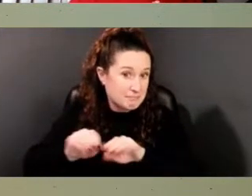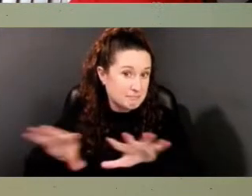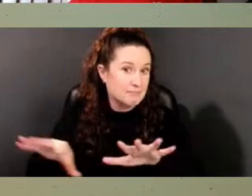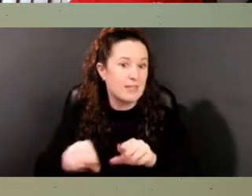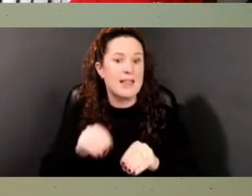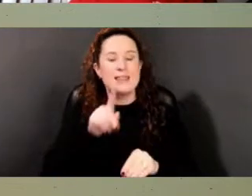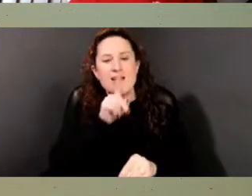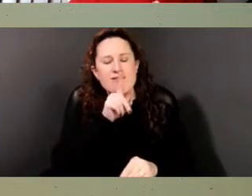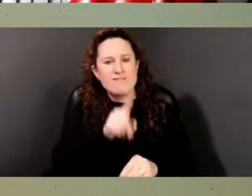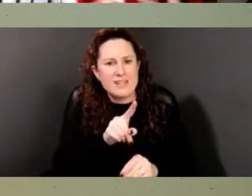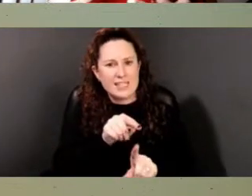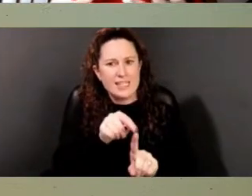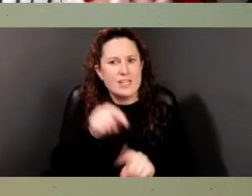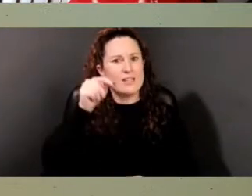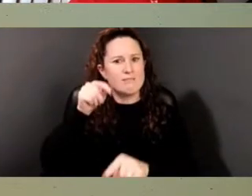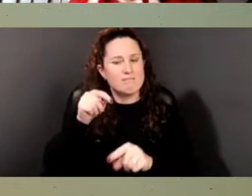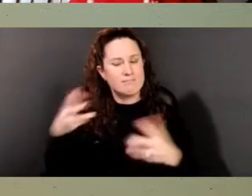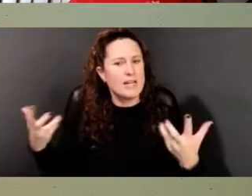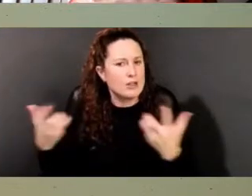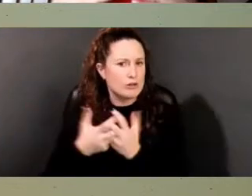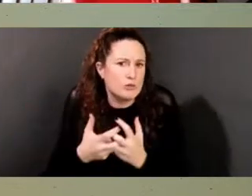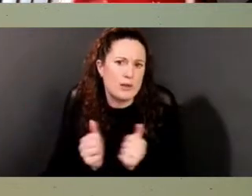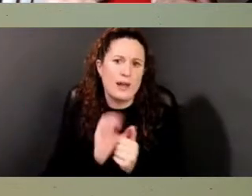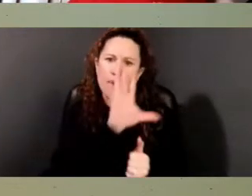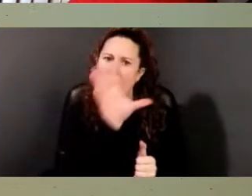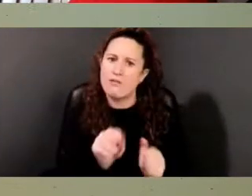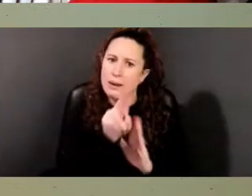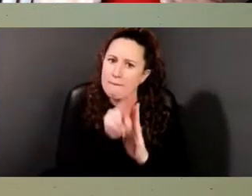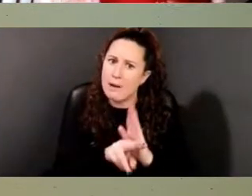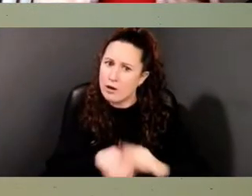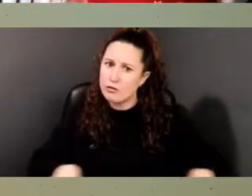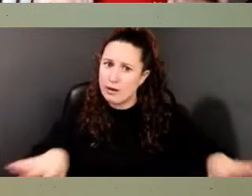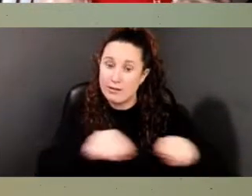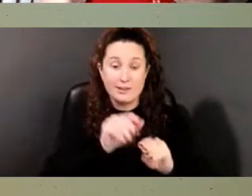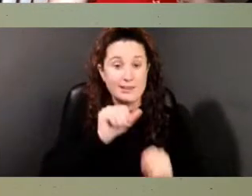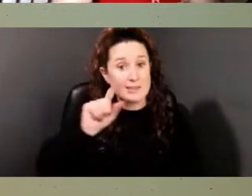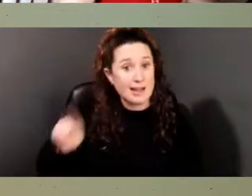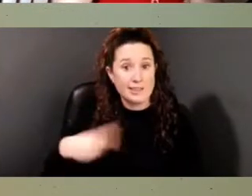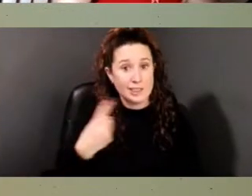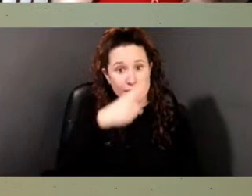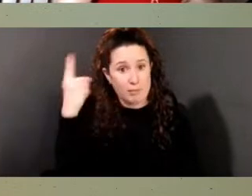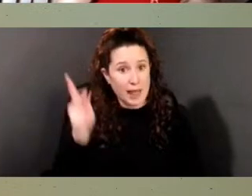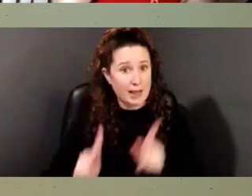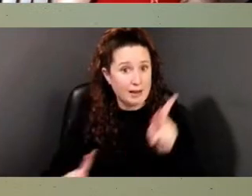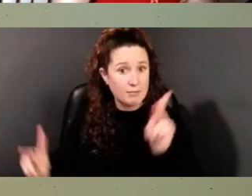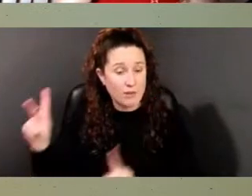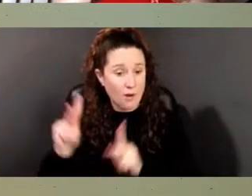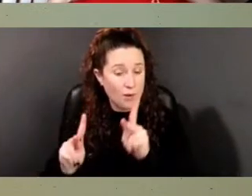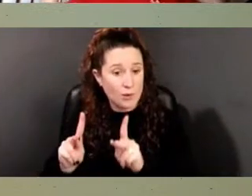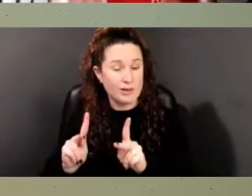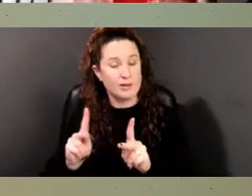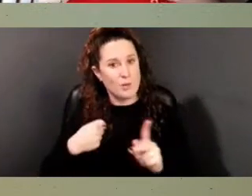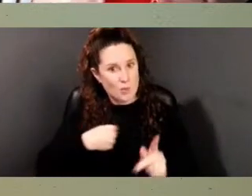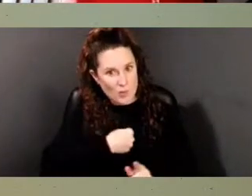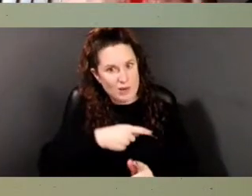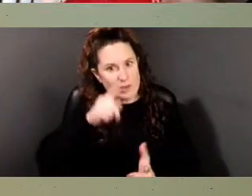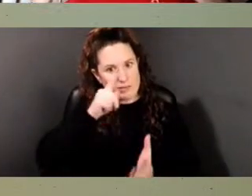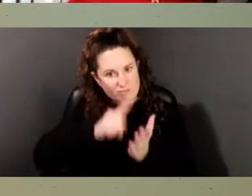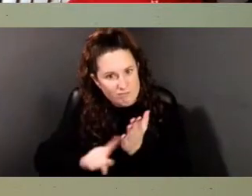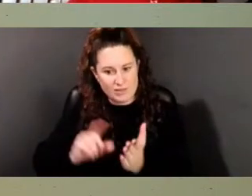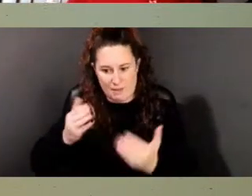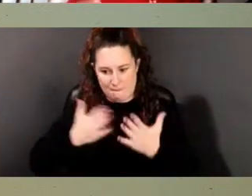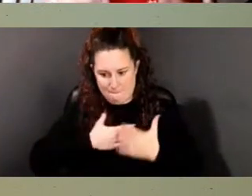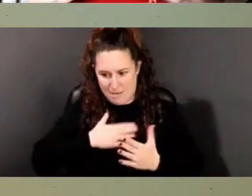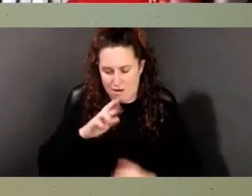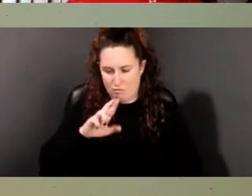African burying ground. Um, it's not just that black folks were in search of our roots and who we are, but this was very